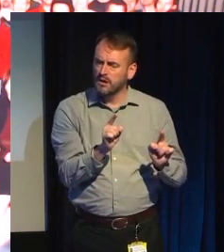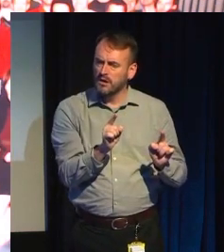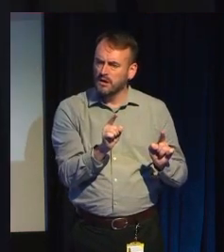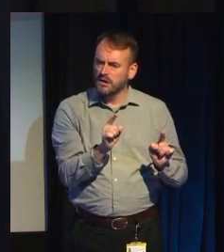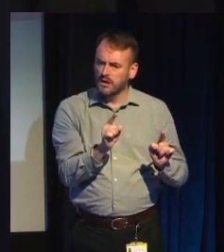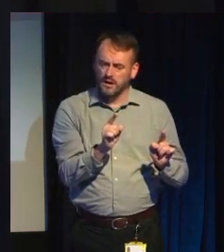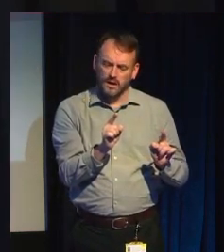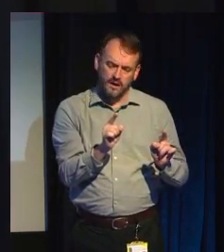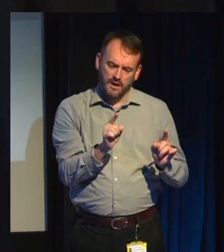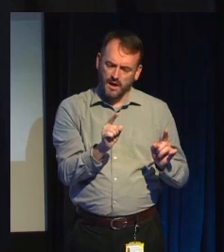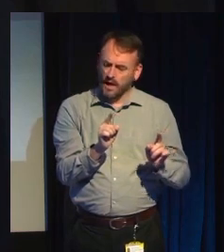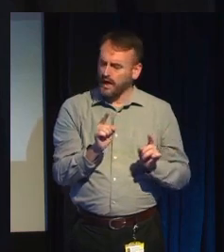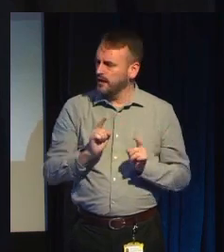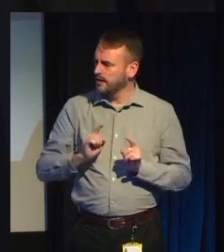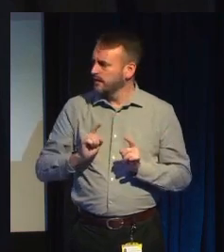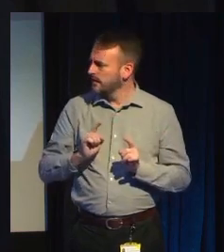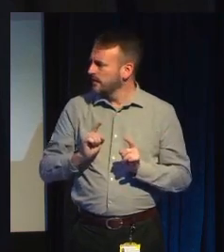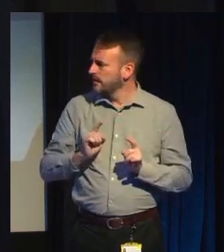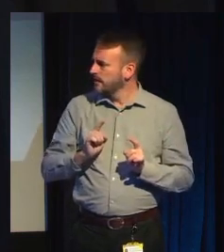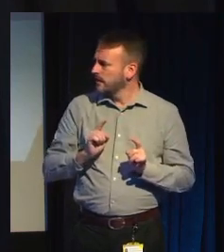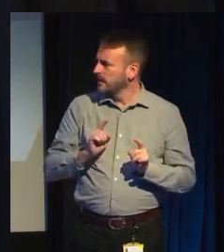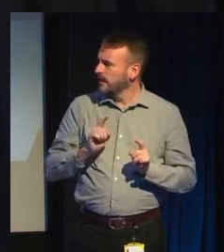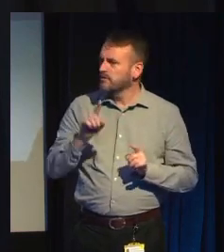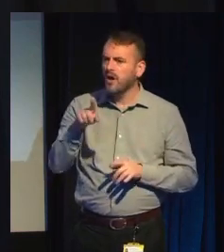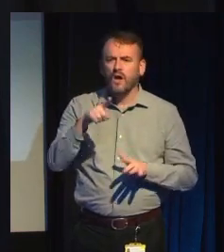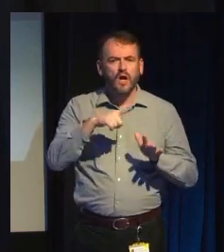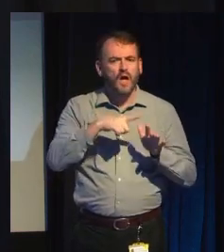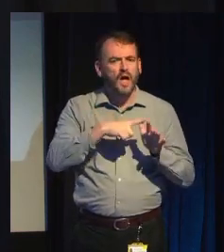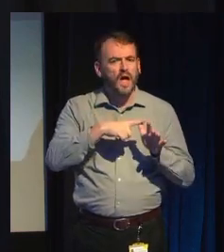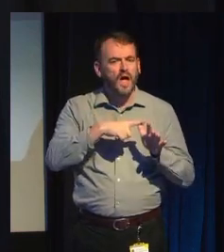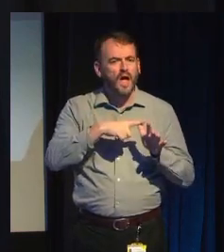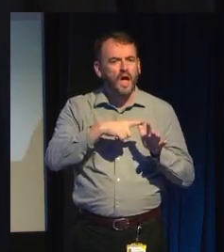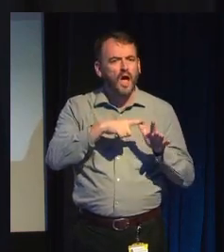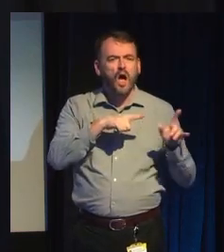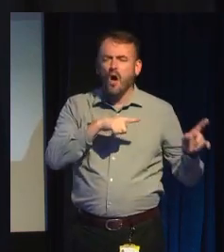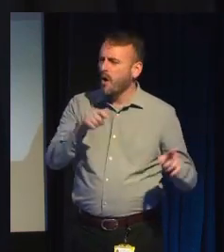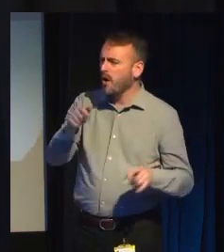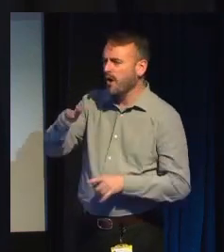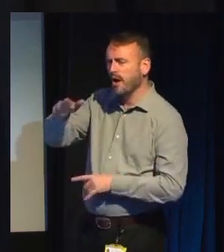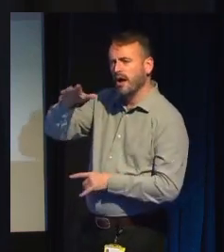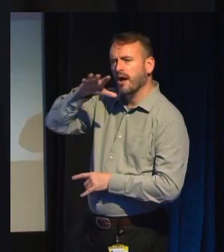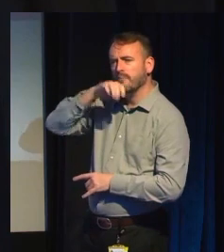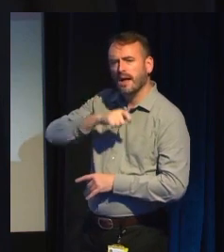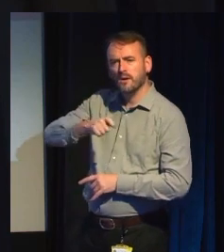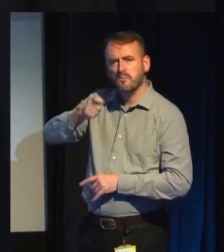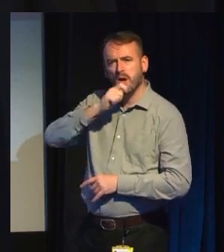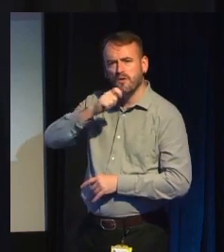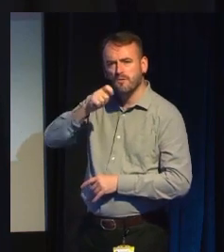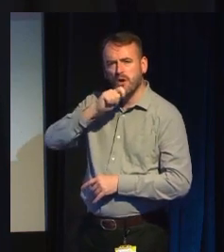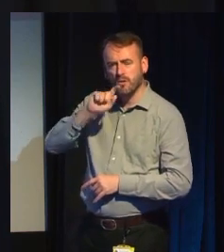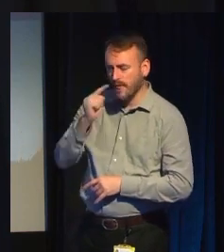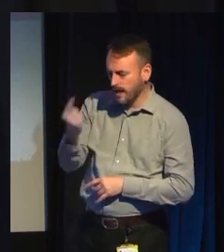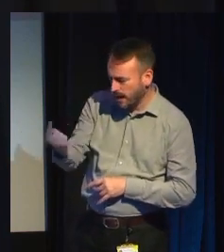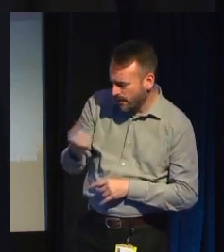is, but Alasdair is going to come and sit down on that chair down there in half an hour, so that's good. Aren't you,